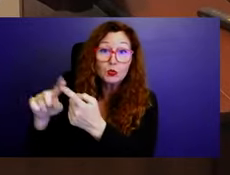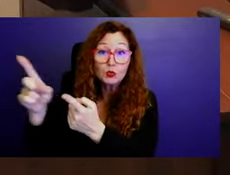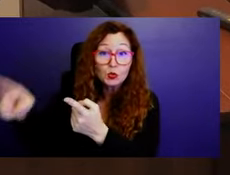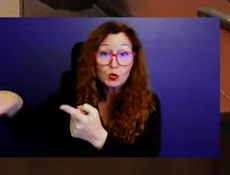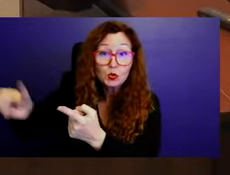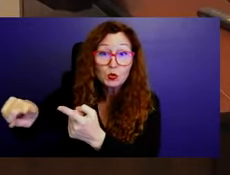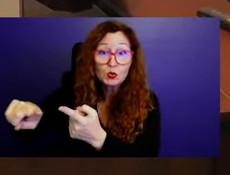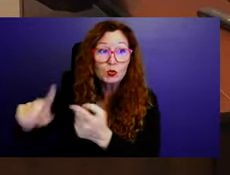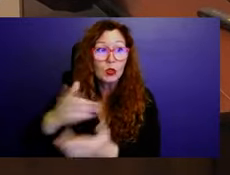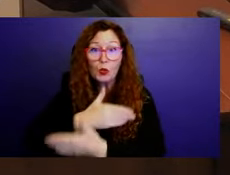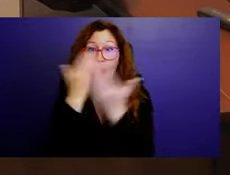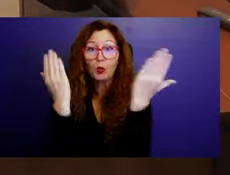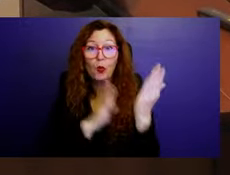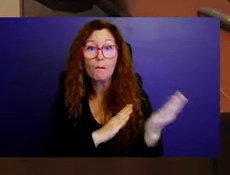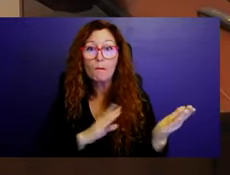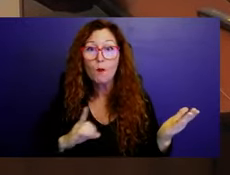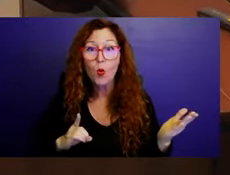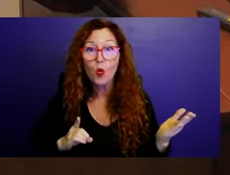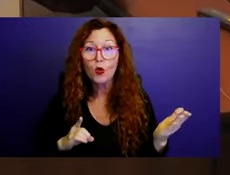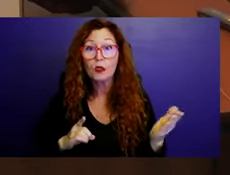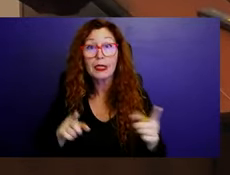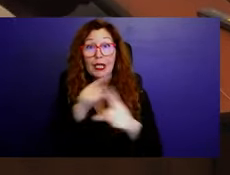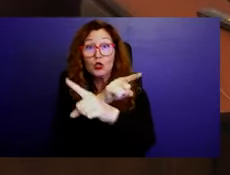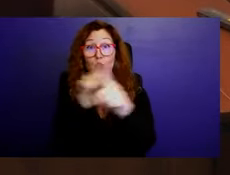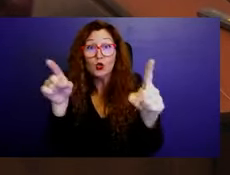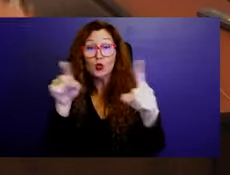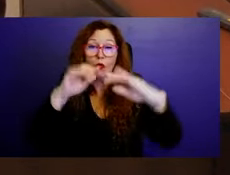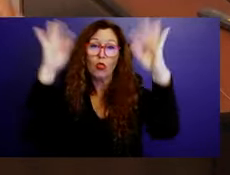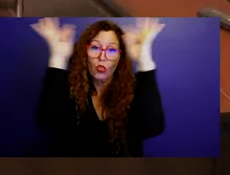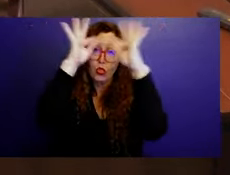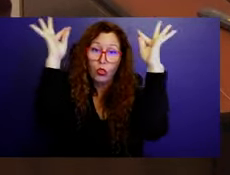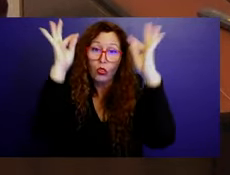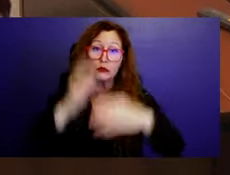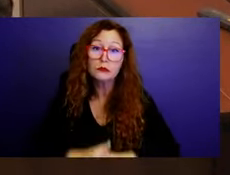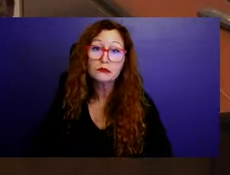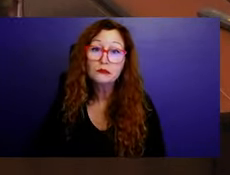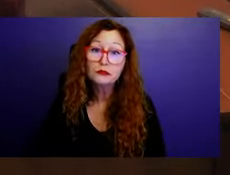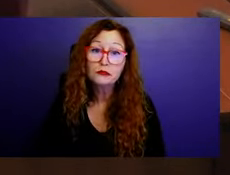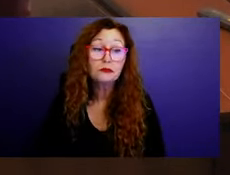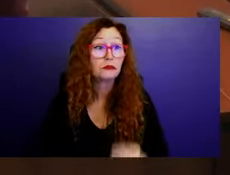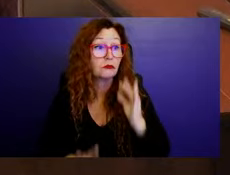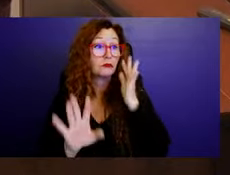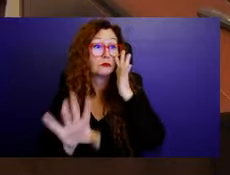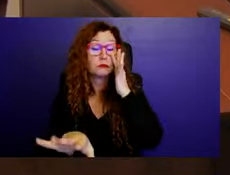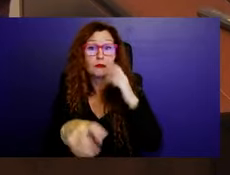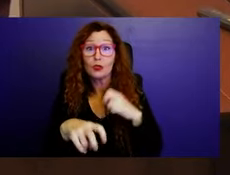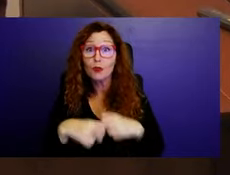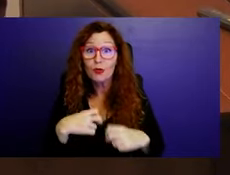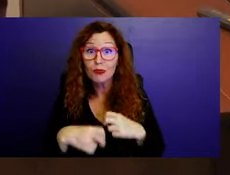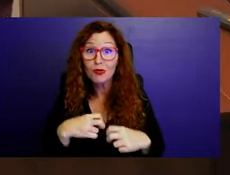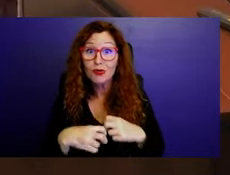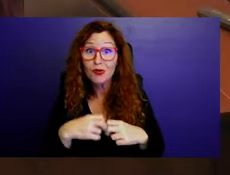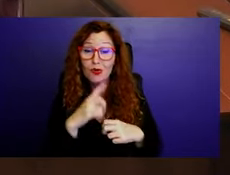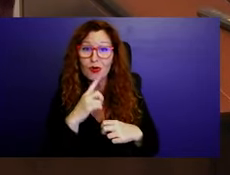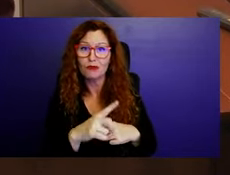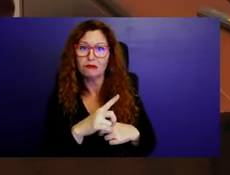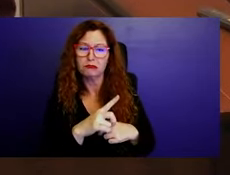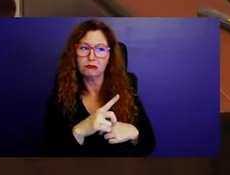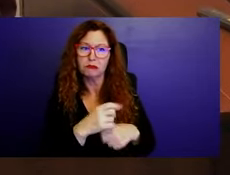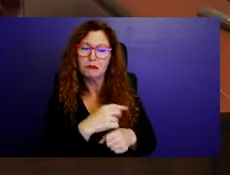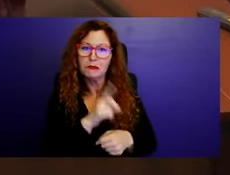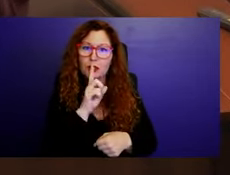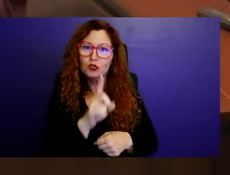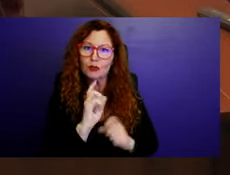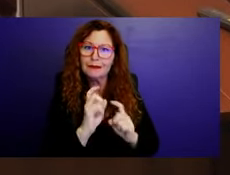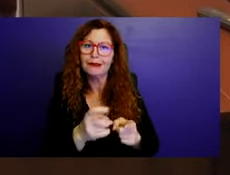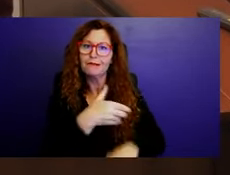and you don't have a clue. And the problem is you will not reconstitute the citizens' ability to assist